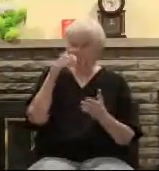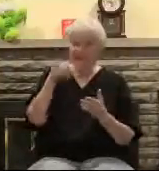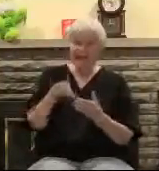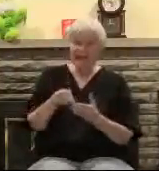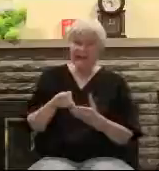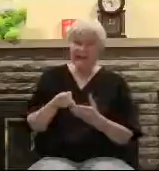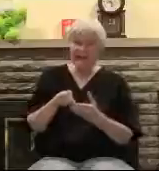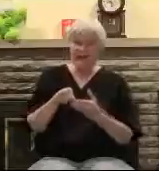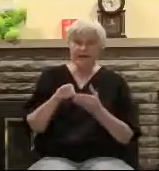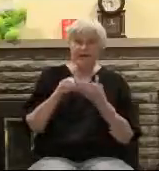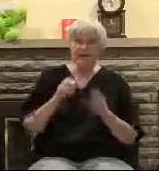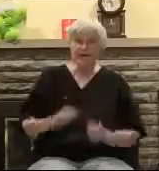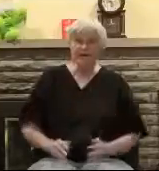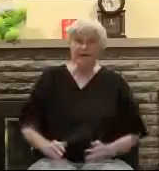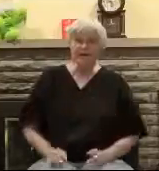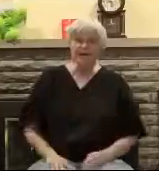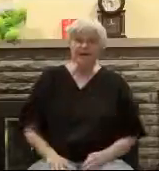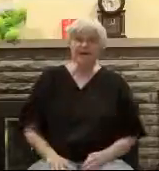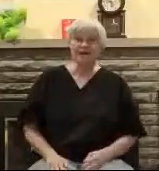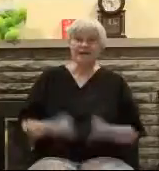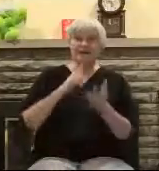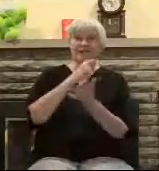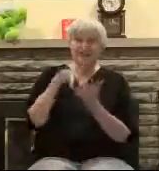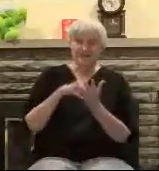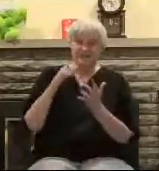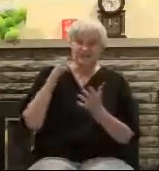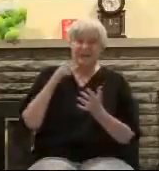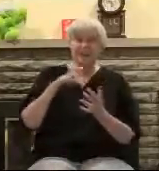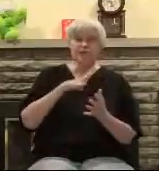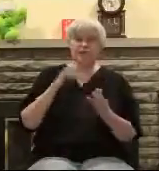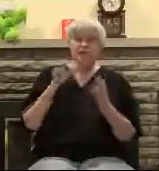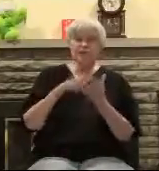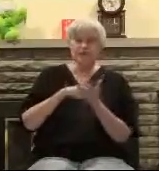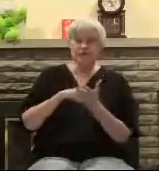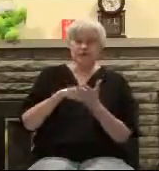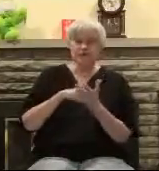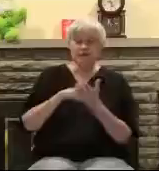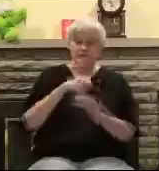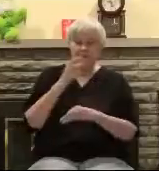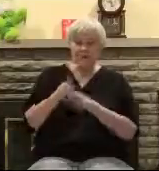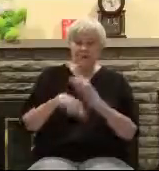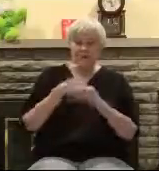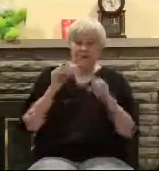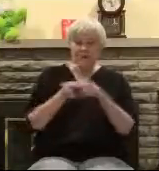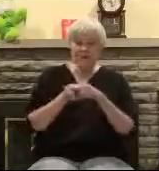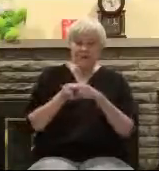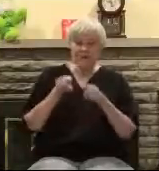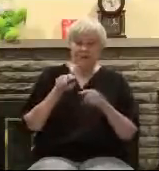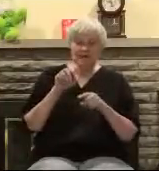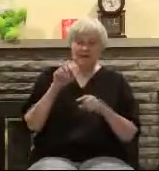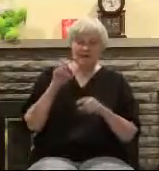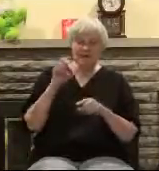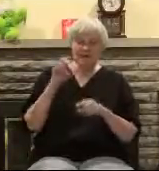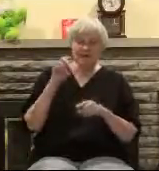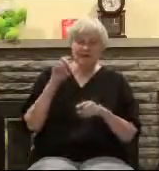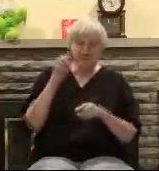-part message titled, The Satanic Nature of Same-Sex Marriage. And that was preached during a two-week period